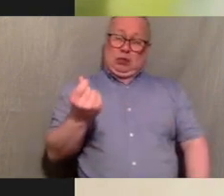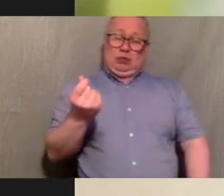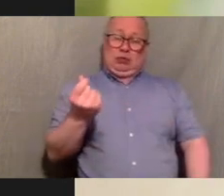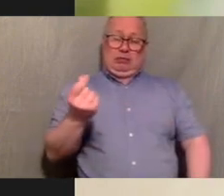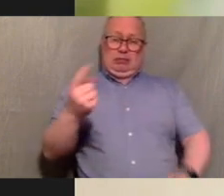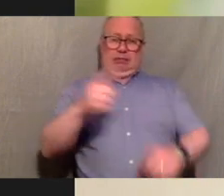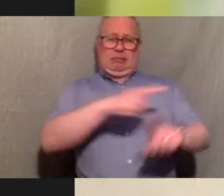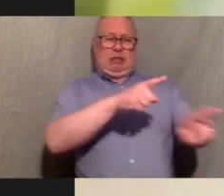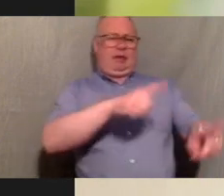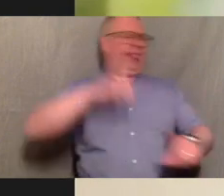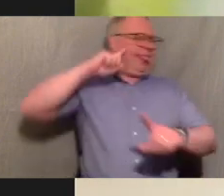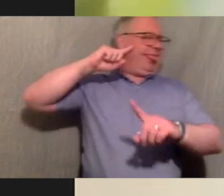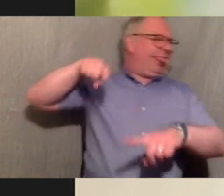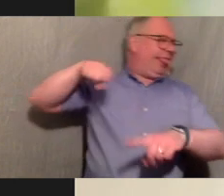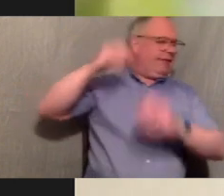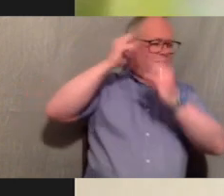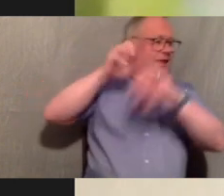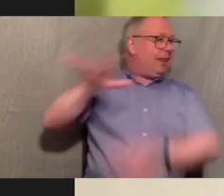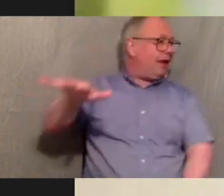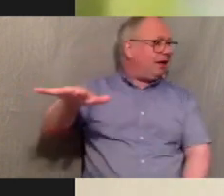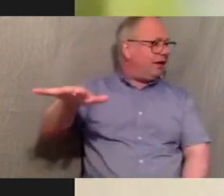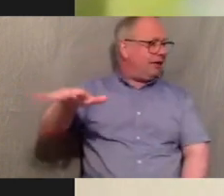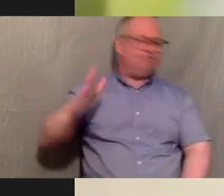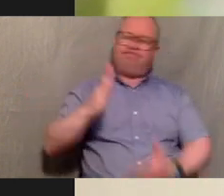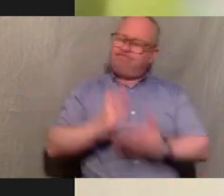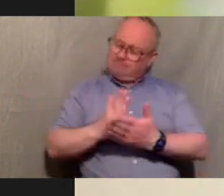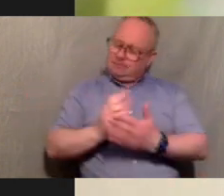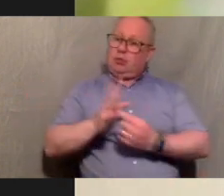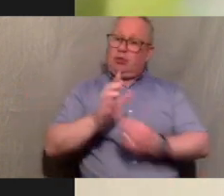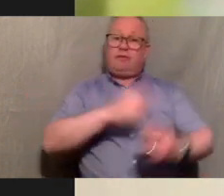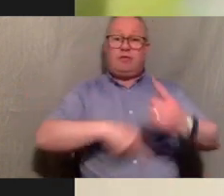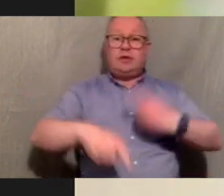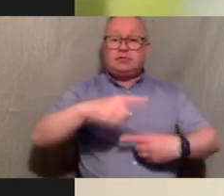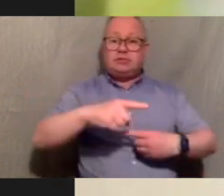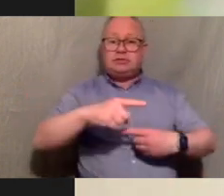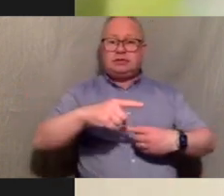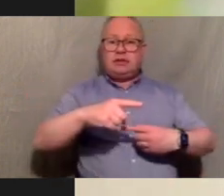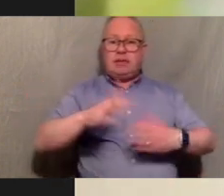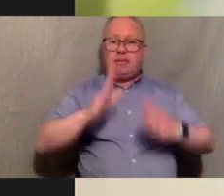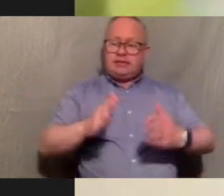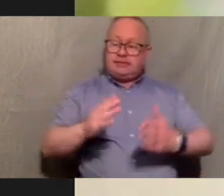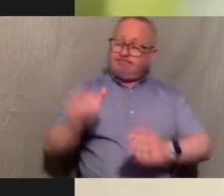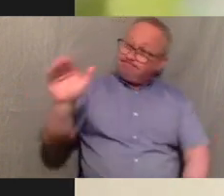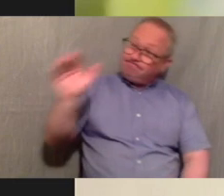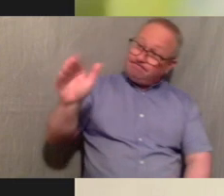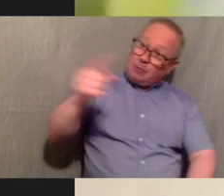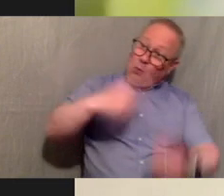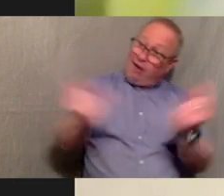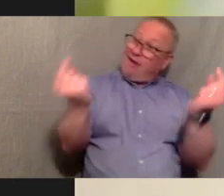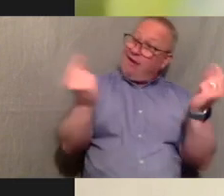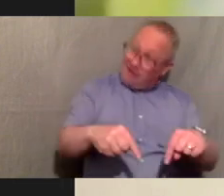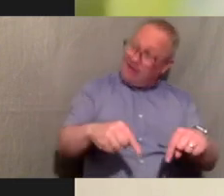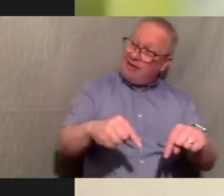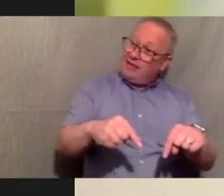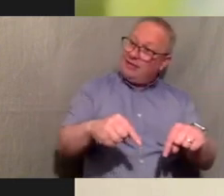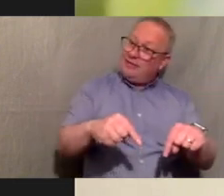even that was one of the things that we found quite important as a group organizing that like we need to raise awareness that we are here we are present and we are facing the